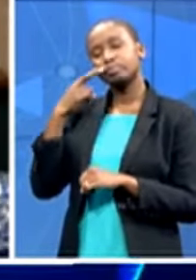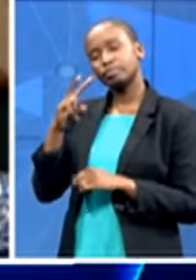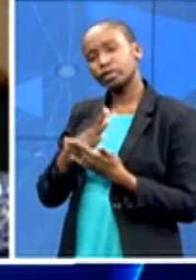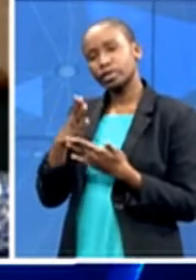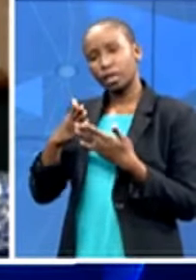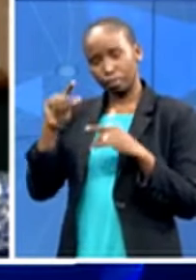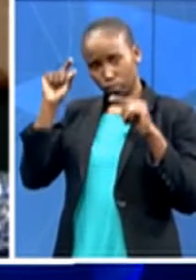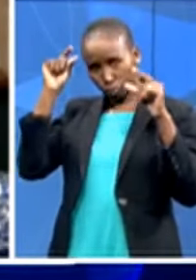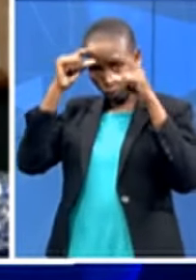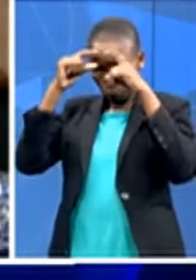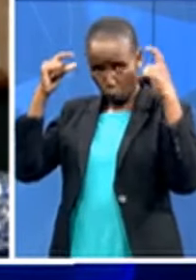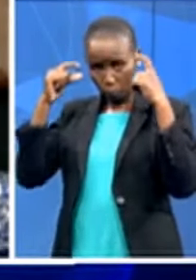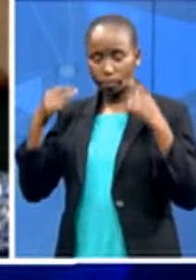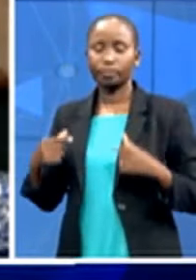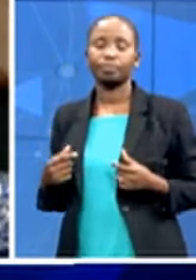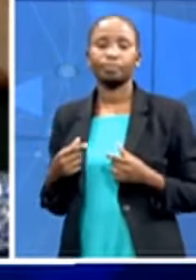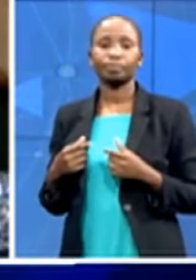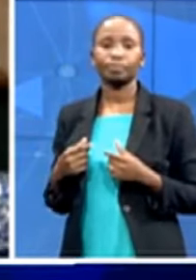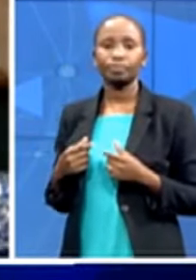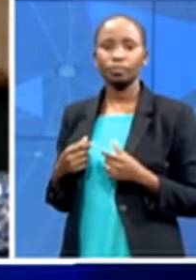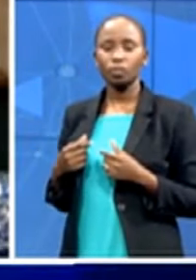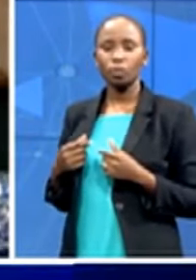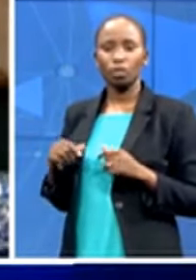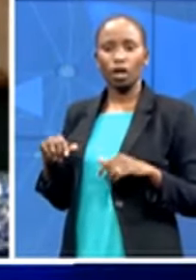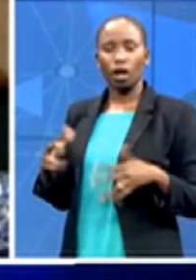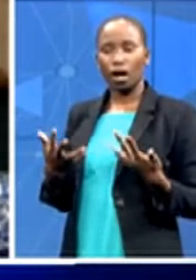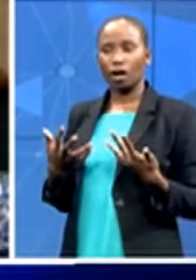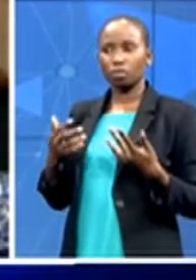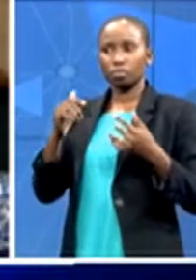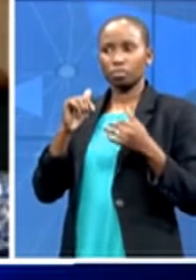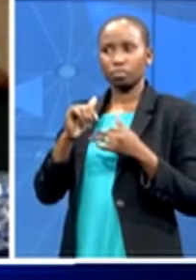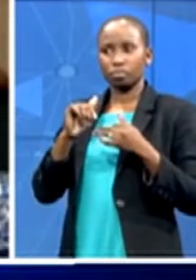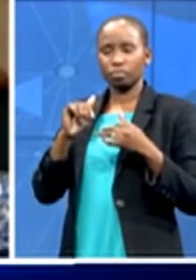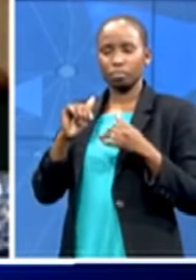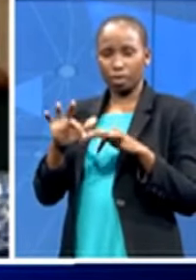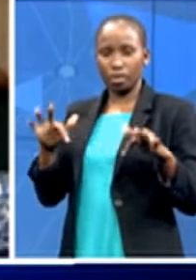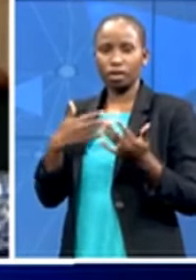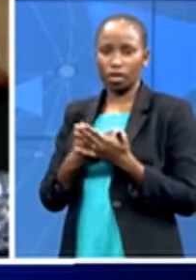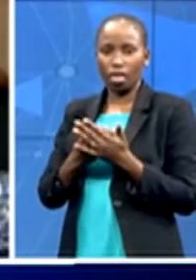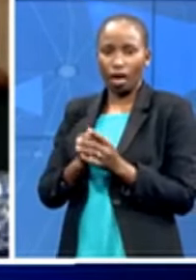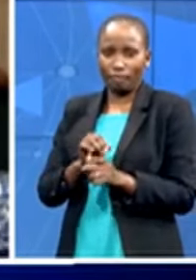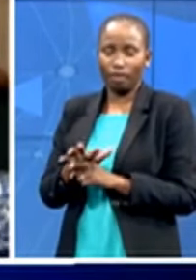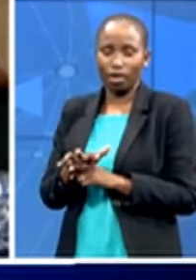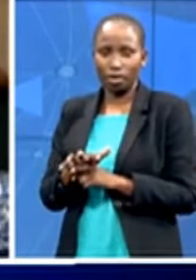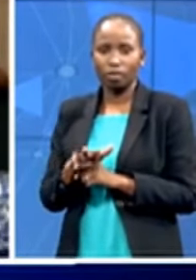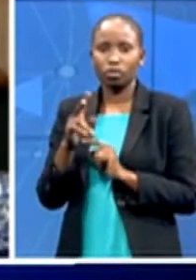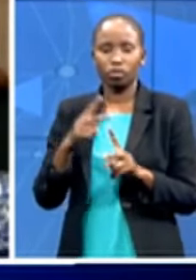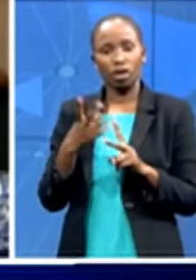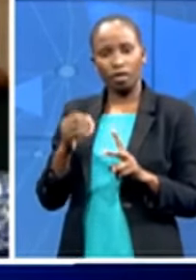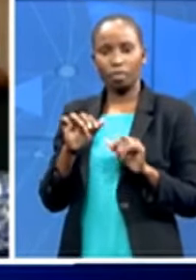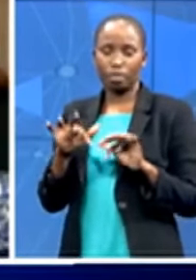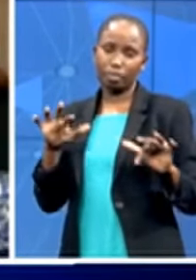and how neurologically ill patients can become so there's been that aspect of it there's also been the patients in my practice um seeing a lot of